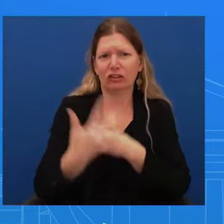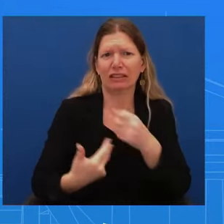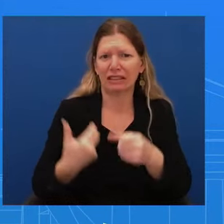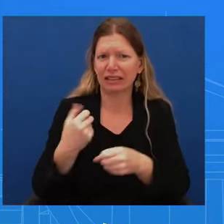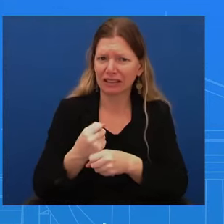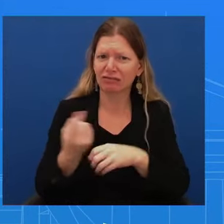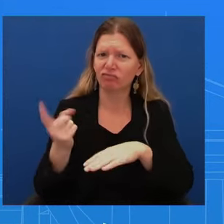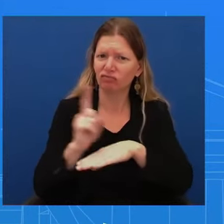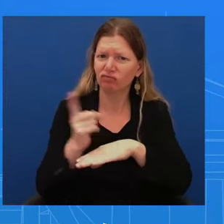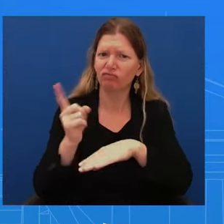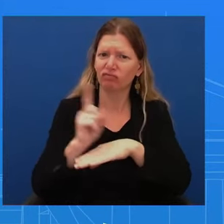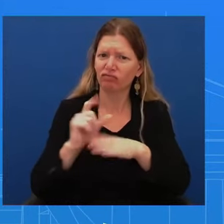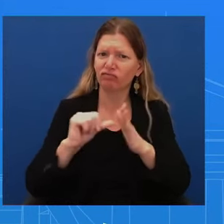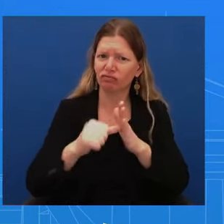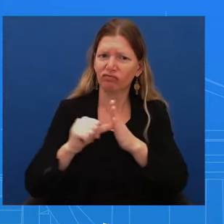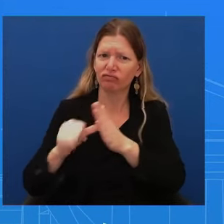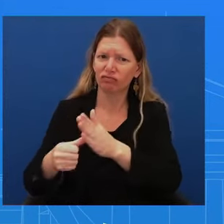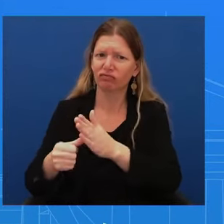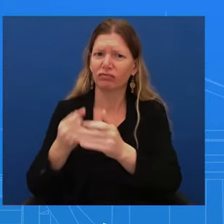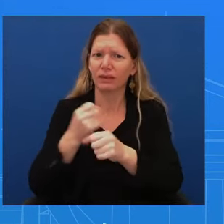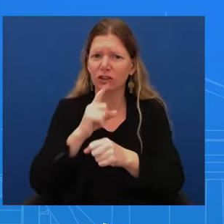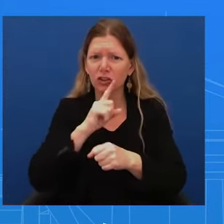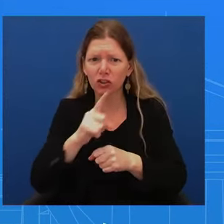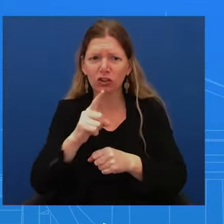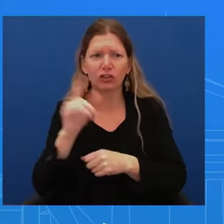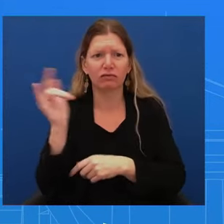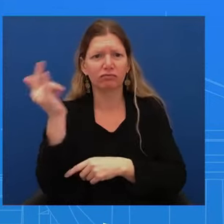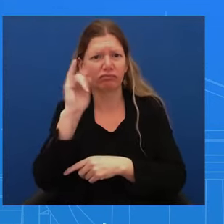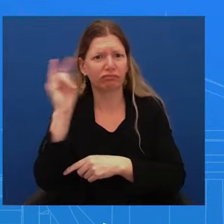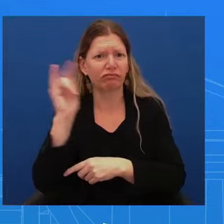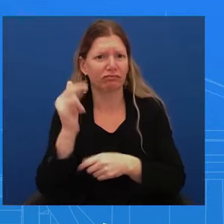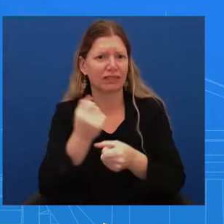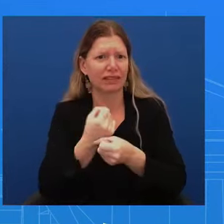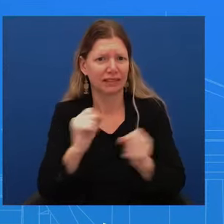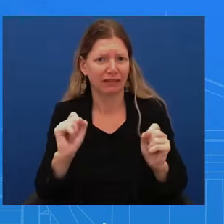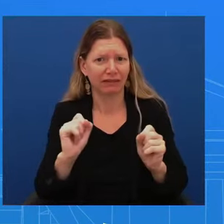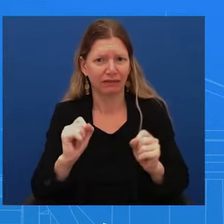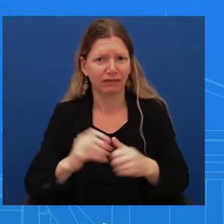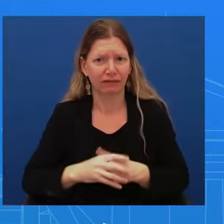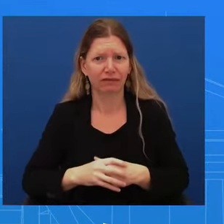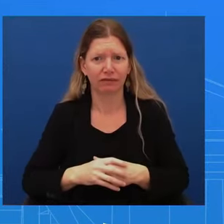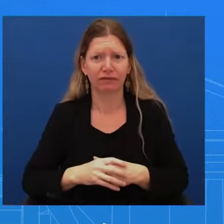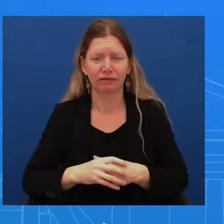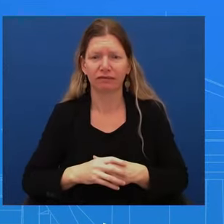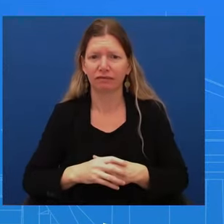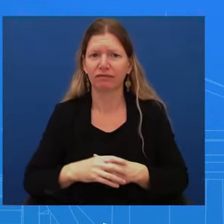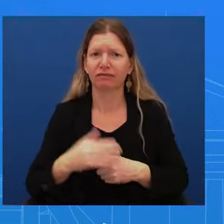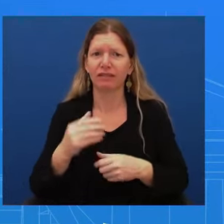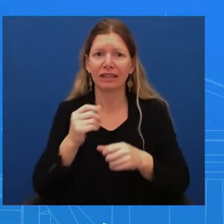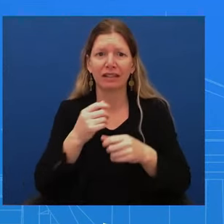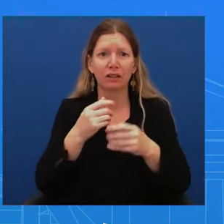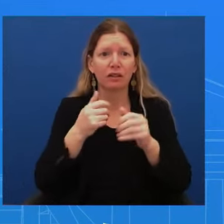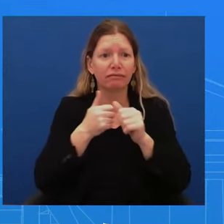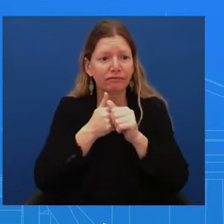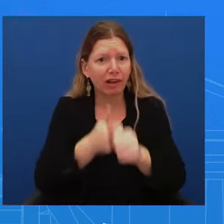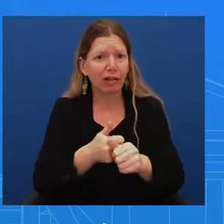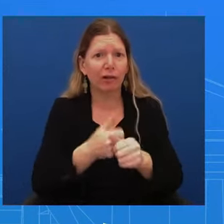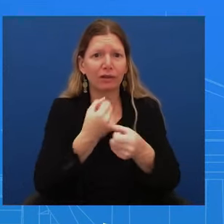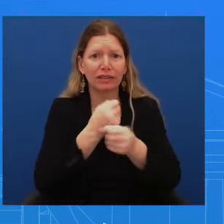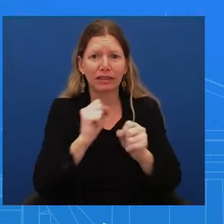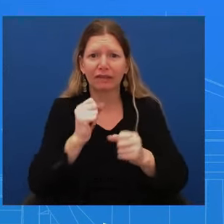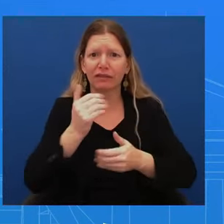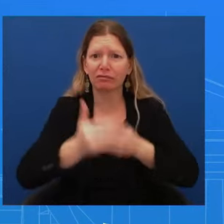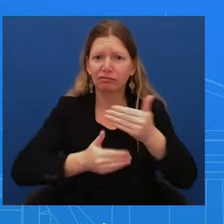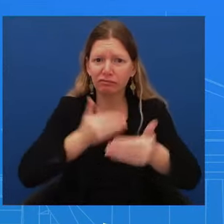we meet those safety protocols, Americans feel safe flying, and that is the number one priority, certainly, of FAA. One more on the